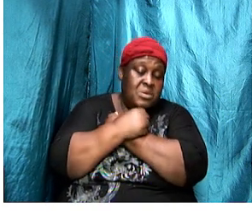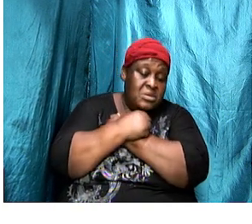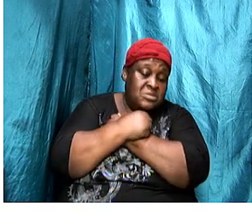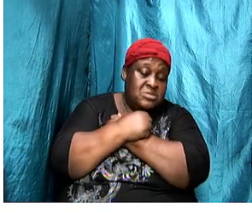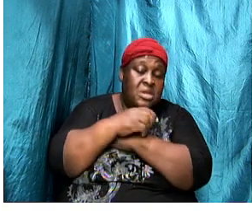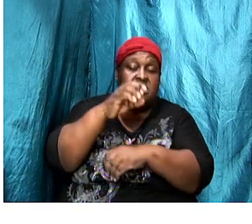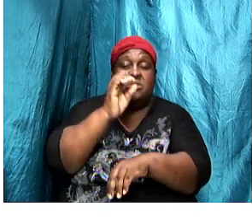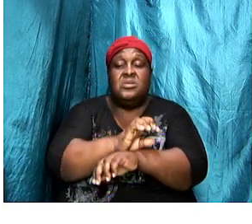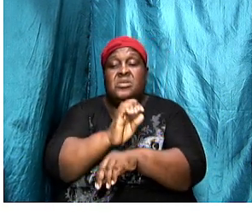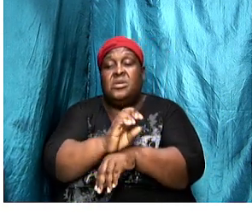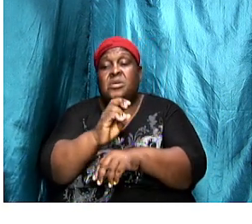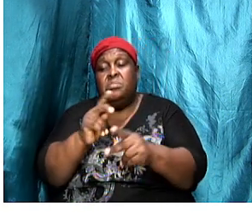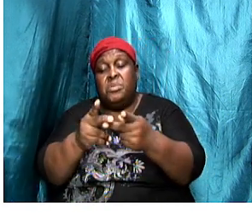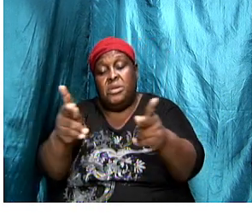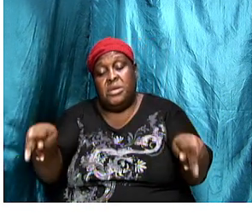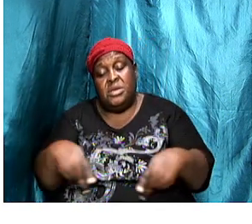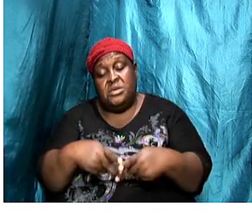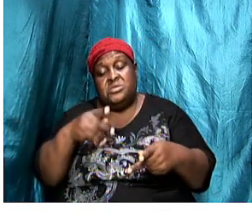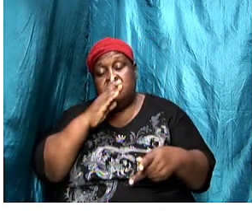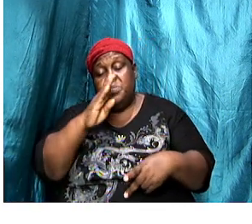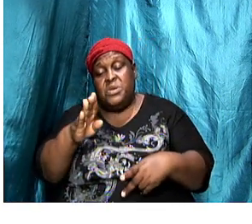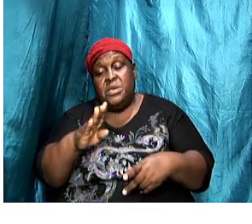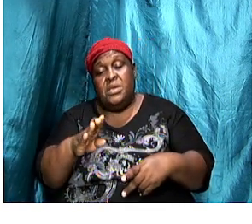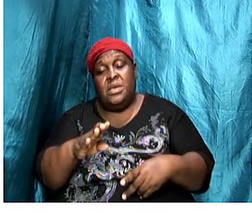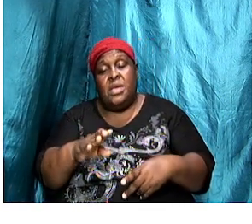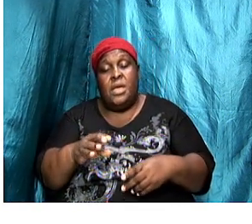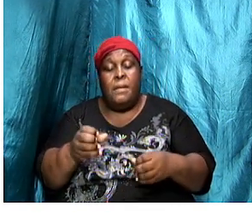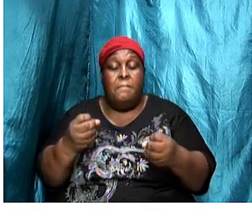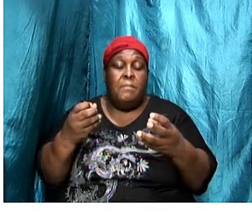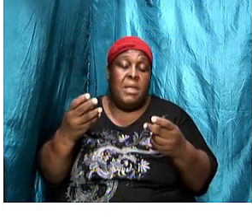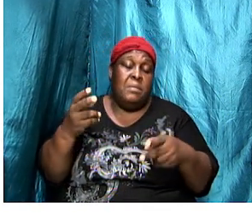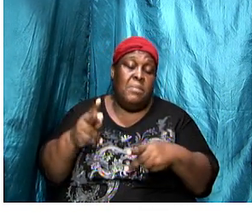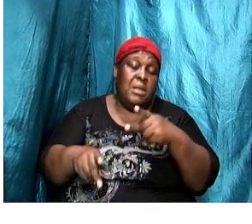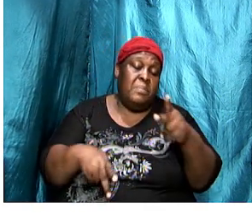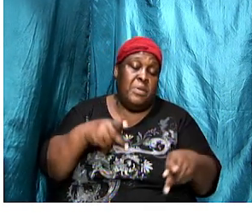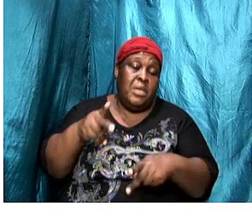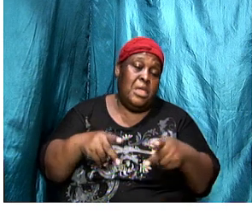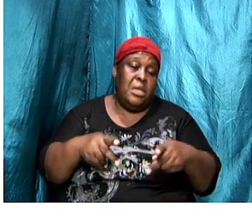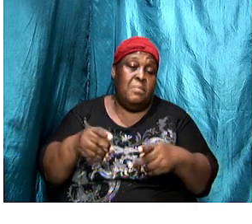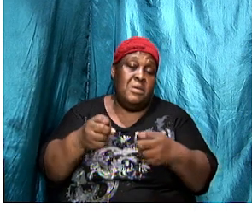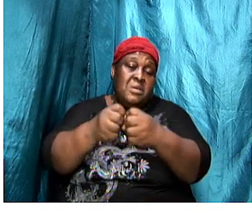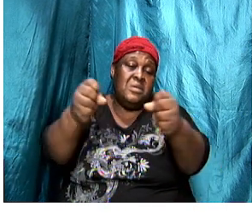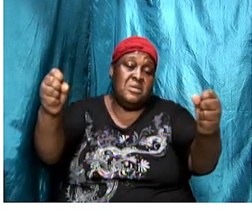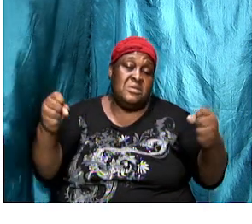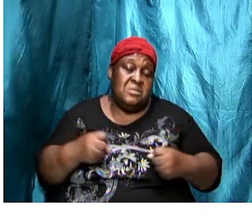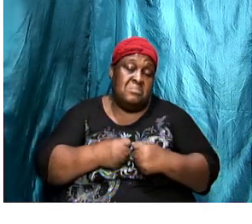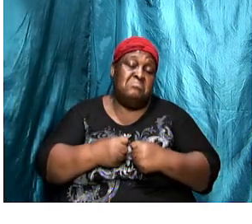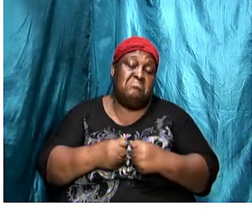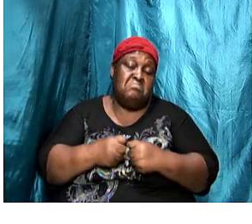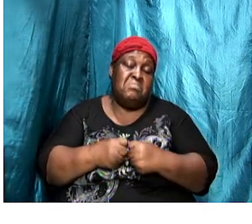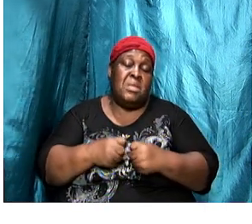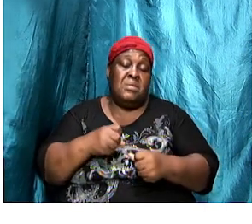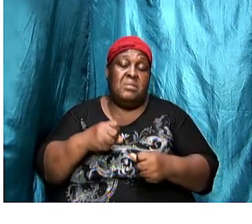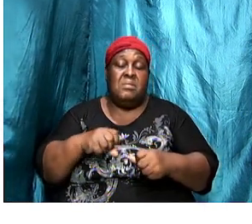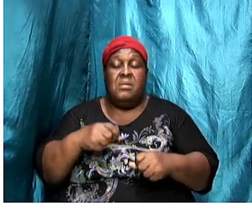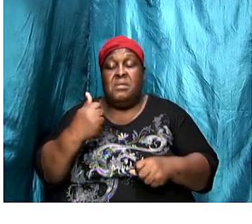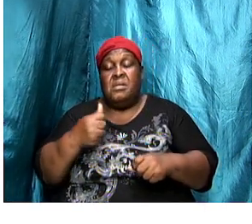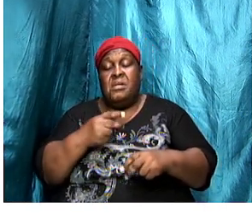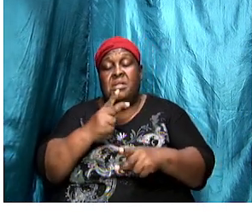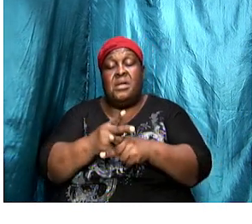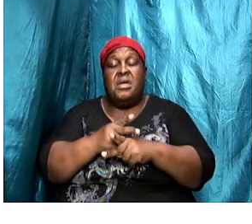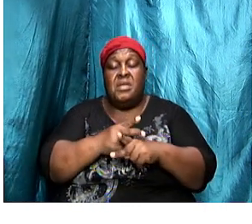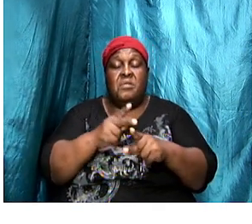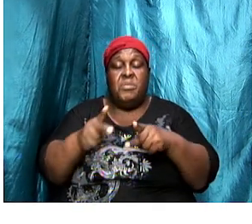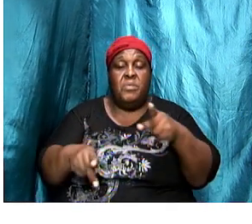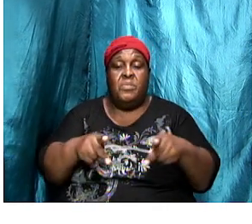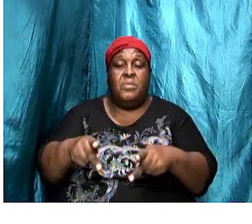church was the place to be. And all of a sudden, a lot of people of the state and society, people wanted to be a part of the church. And so